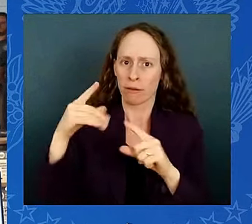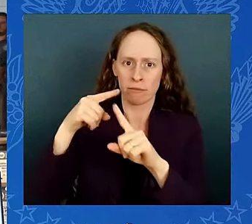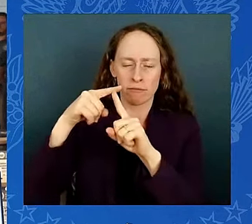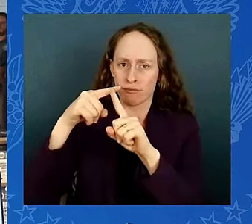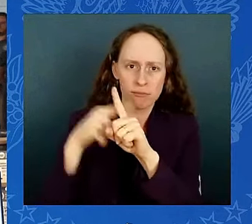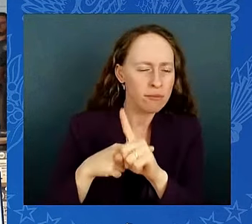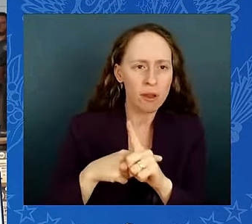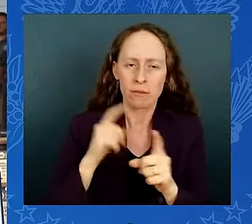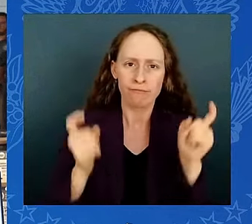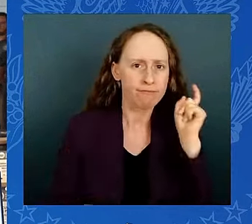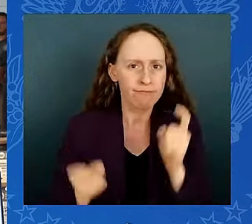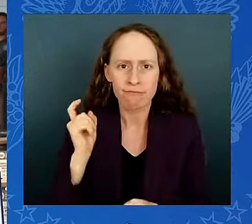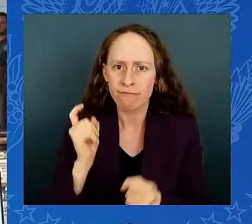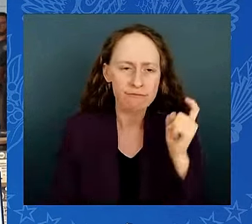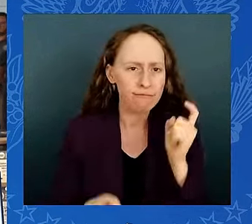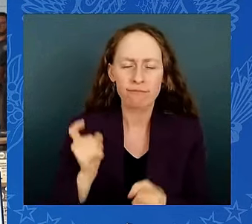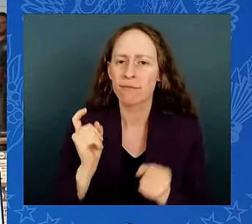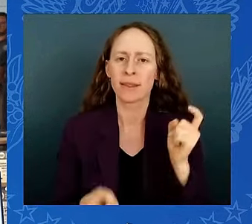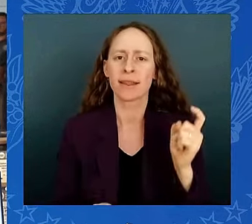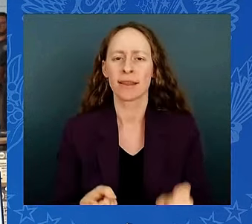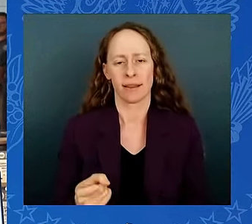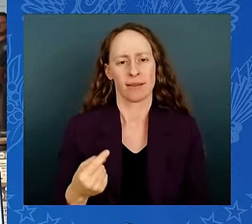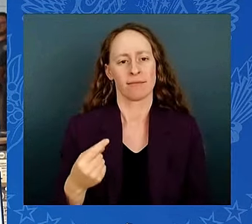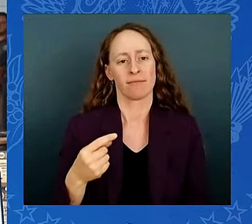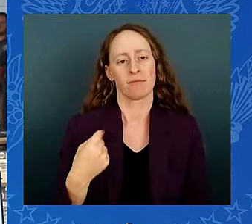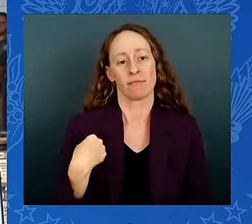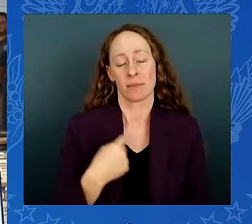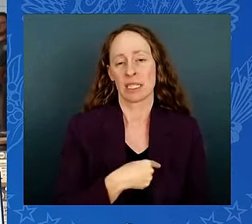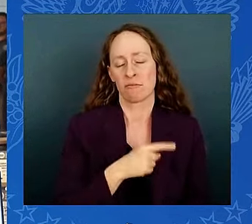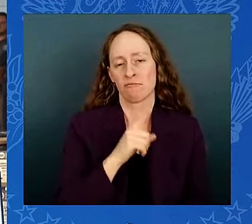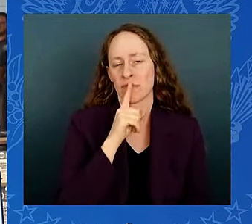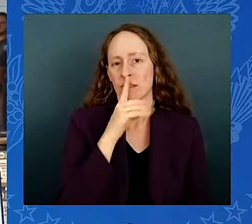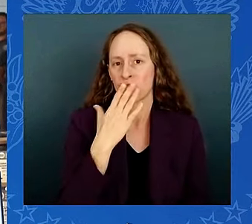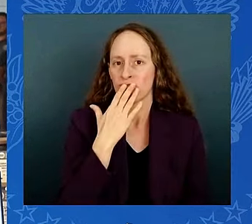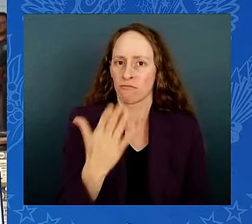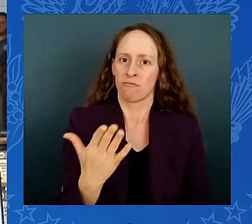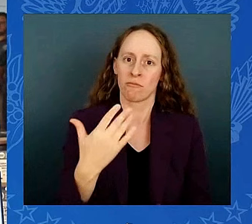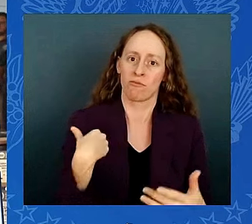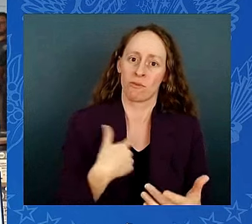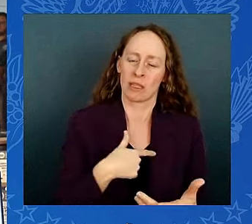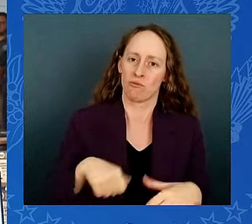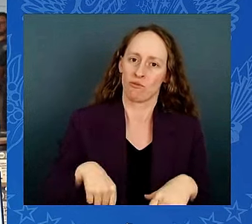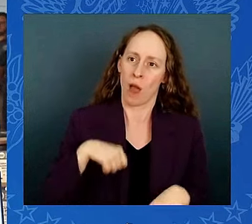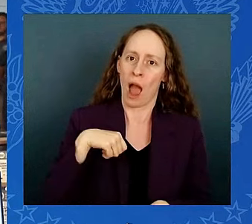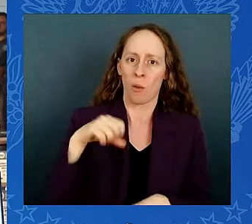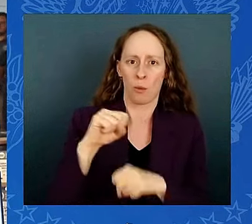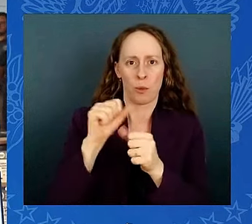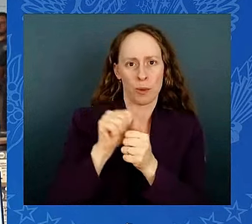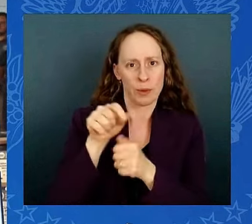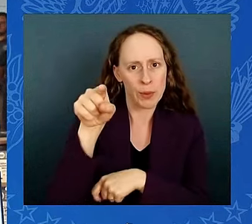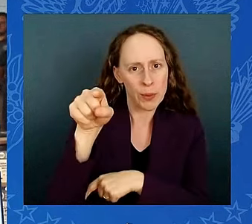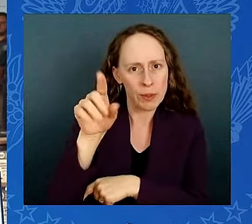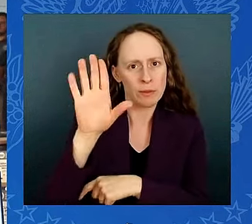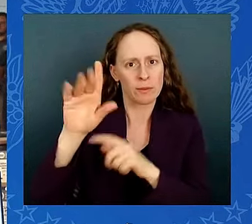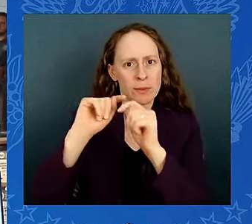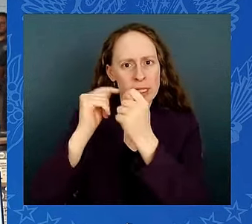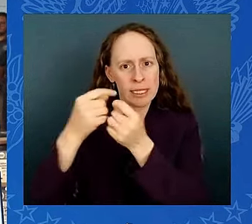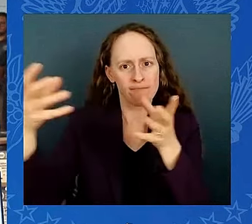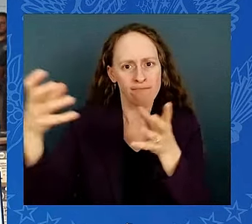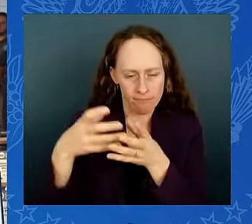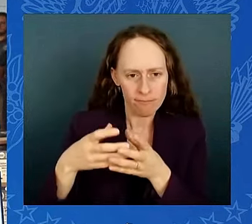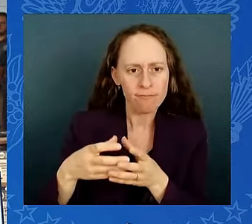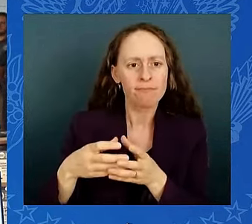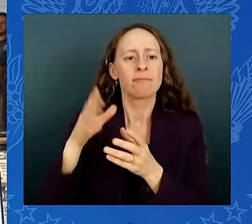work with you, and because of your bipartisan infrastructure law, D.C. will receive over